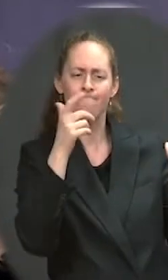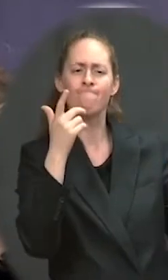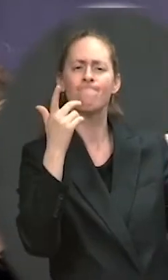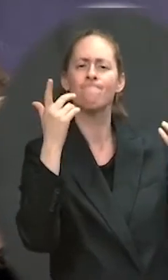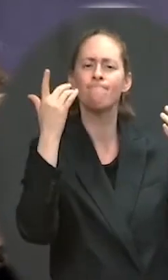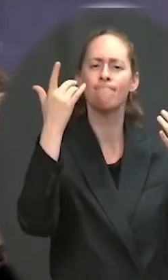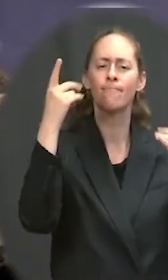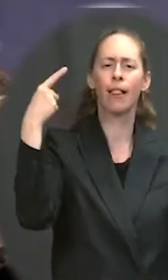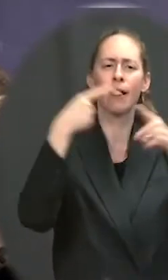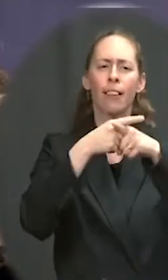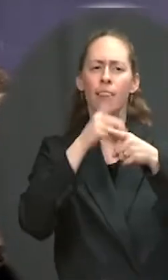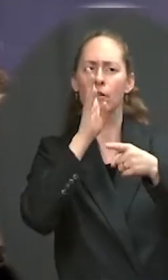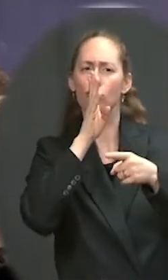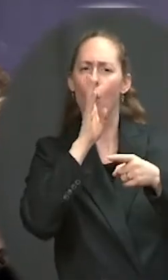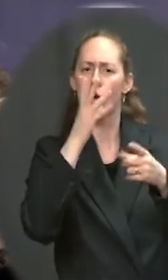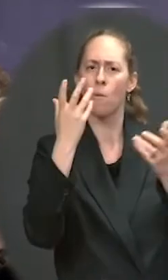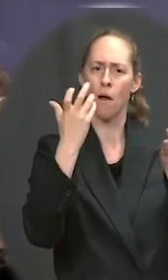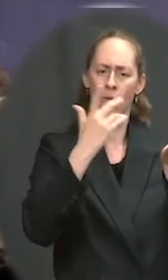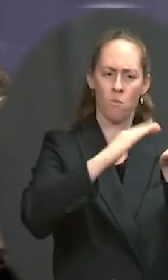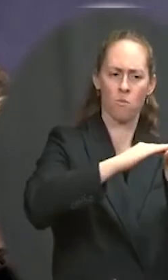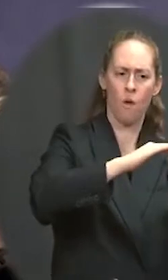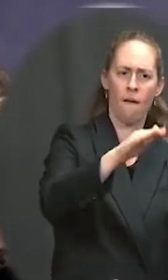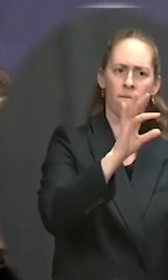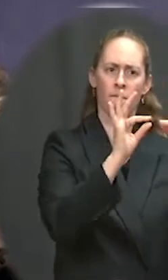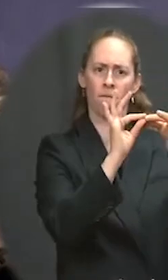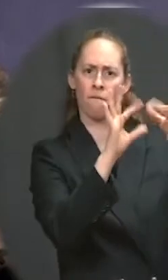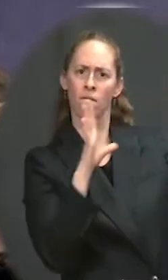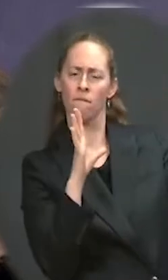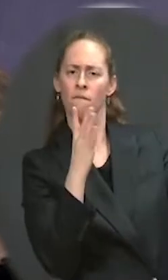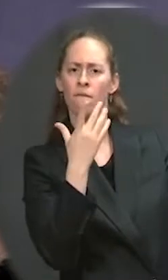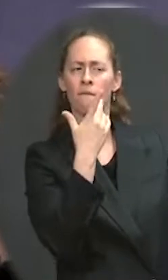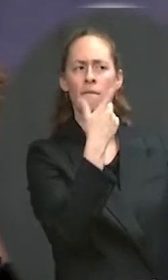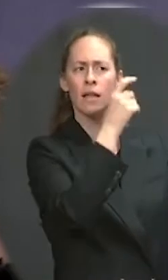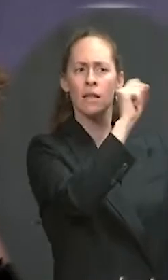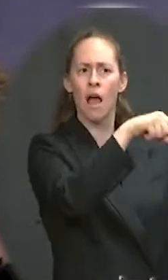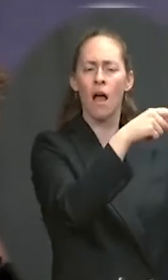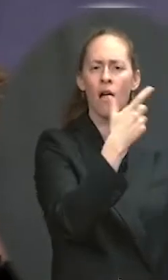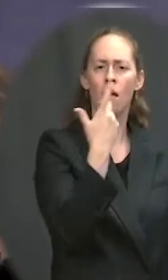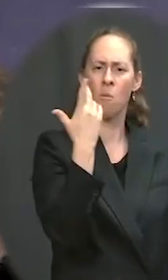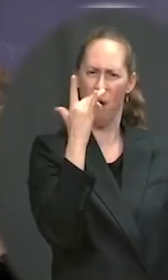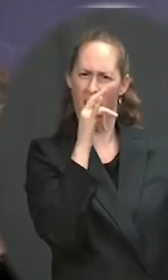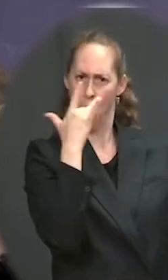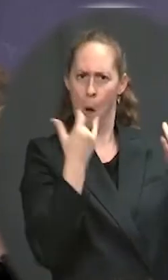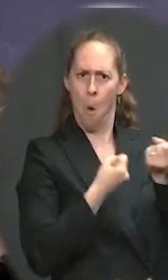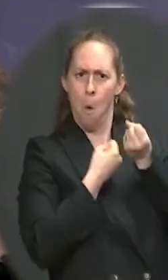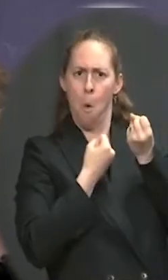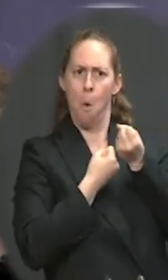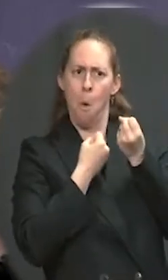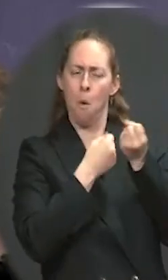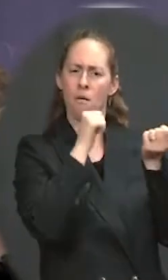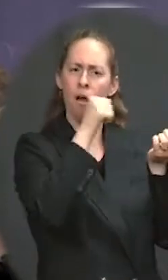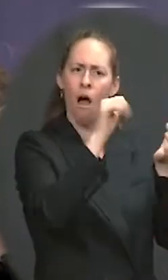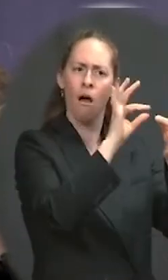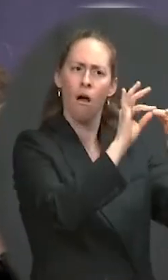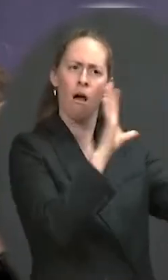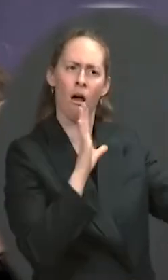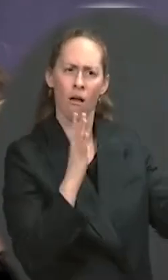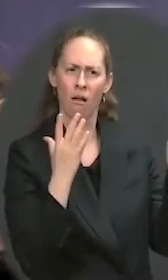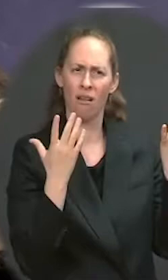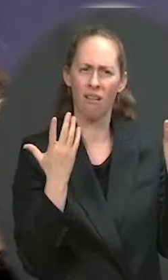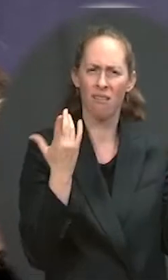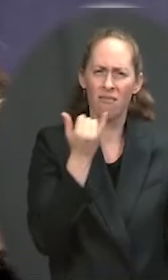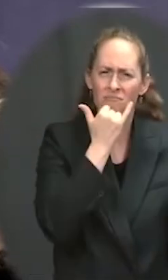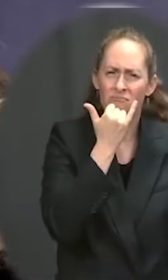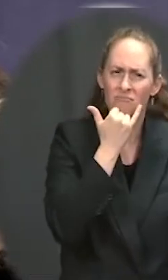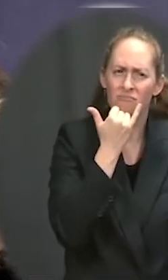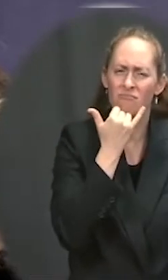is on this and why? So there are so many people in institutions and organizations now really